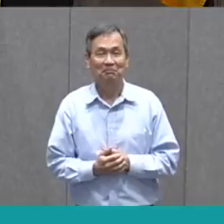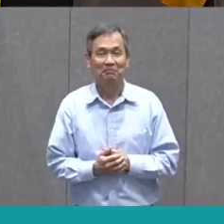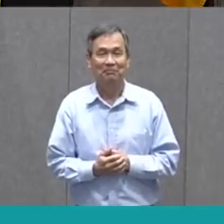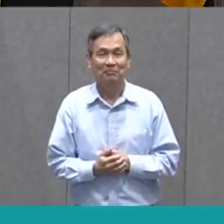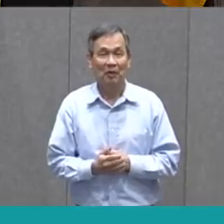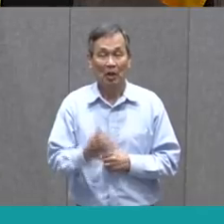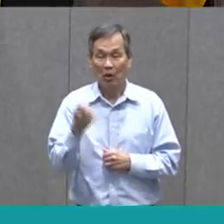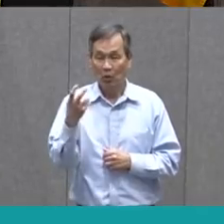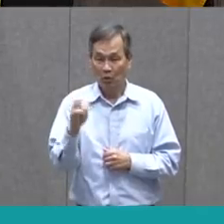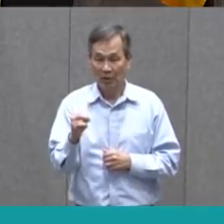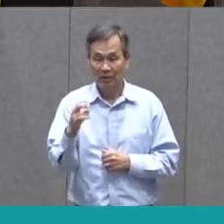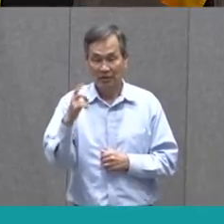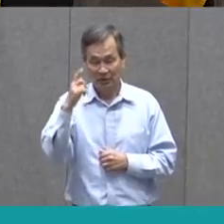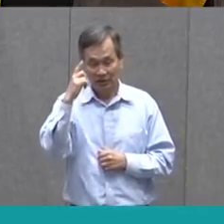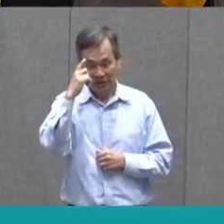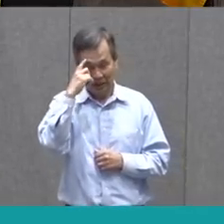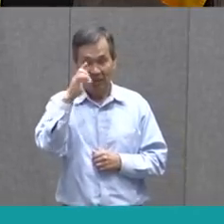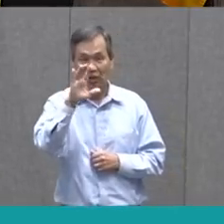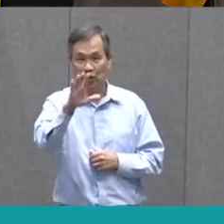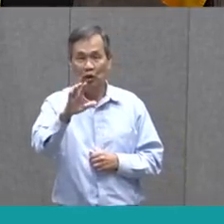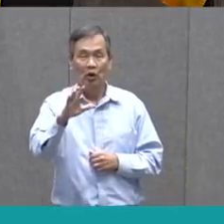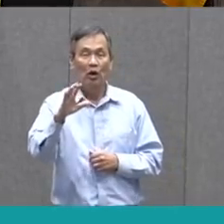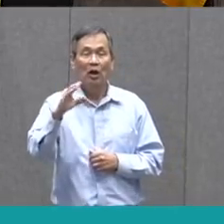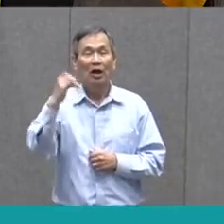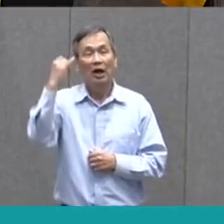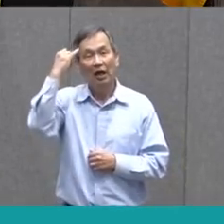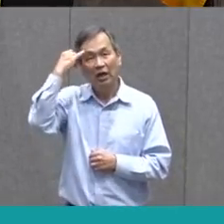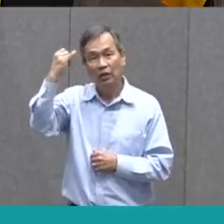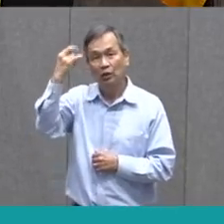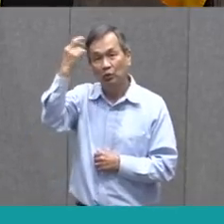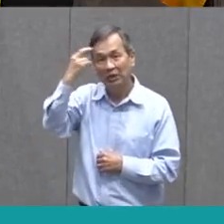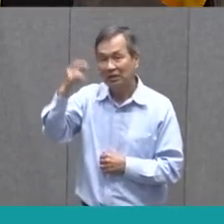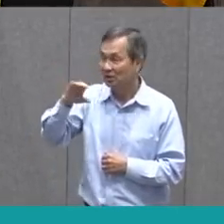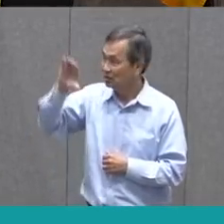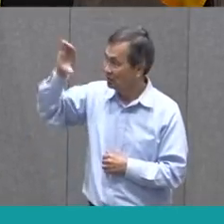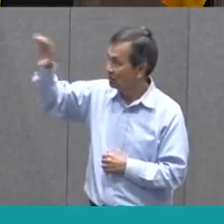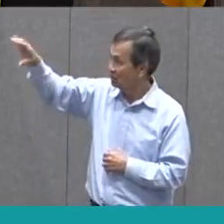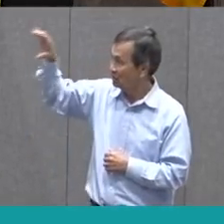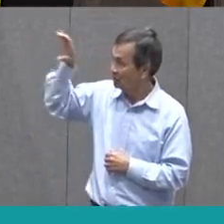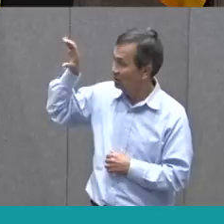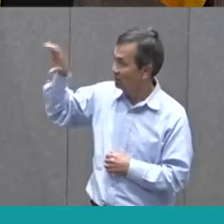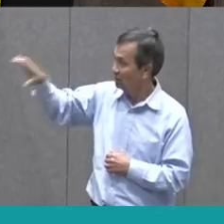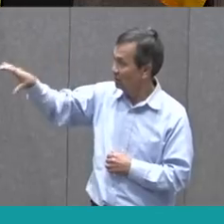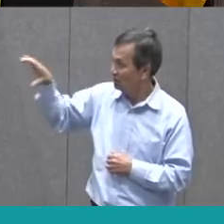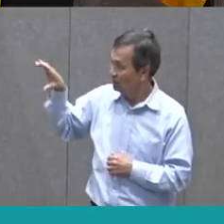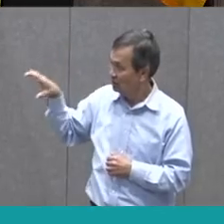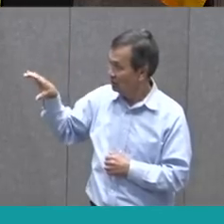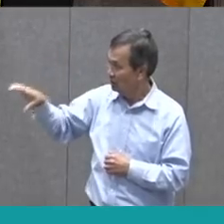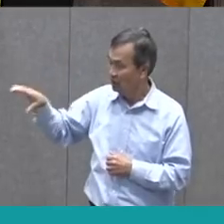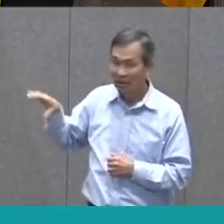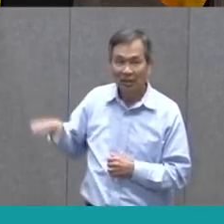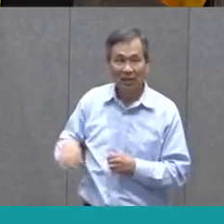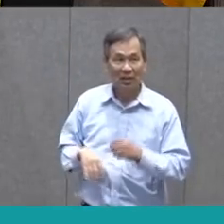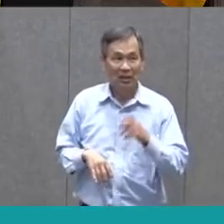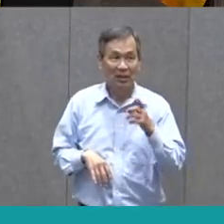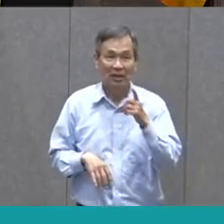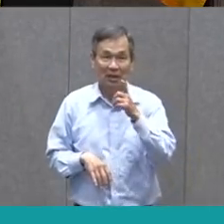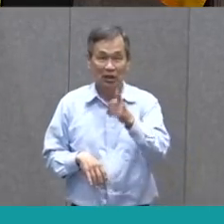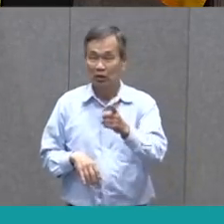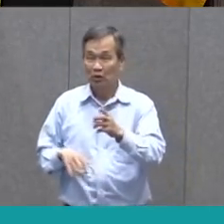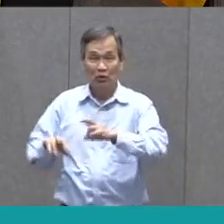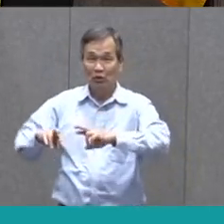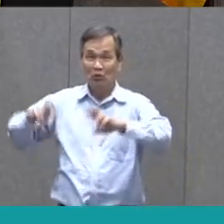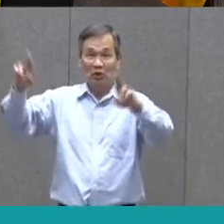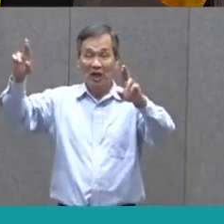Once you have all of your ideas, now you have the whole gist of your paragraph that you're going to write.